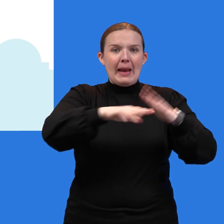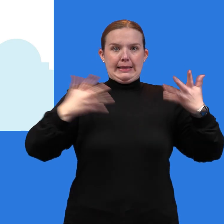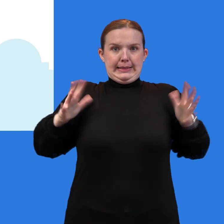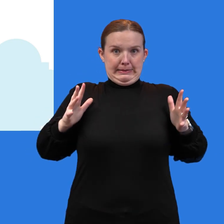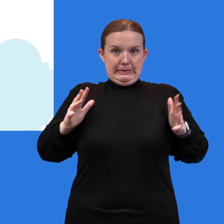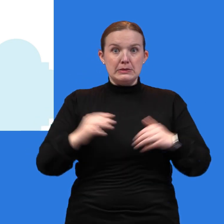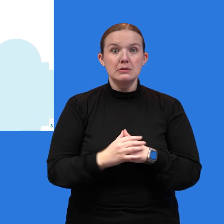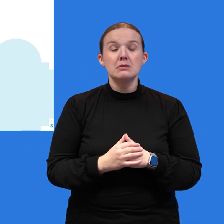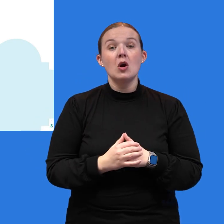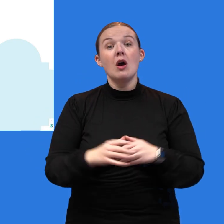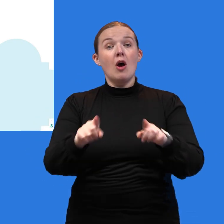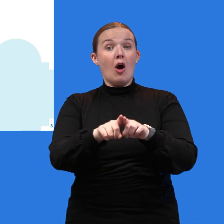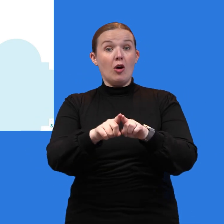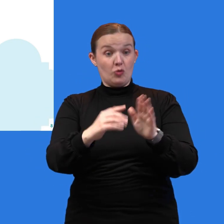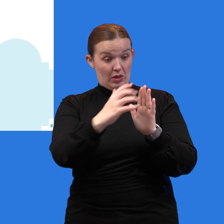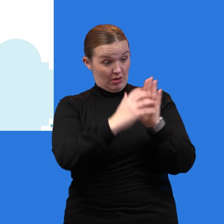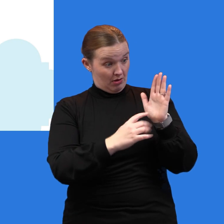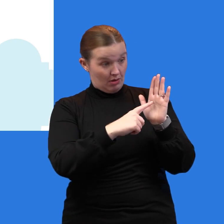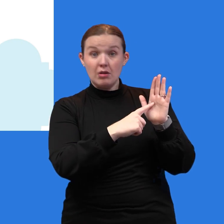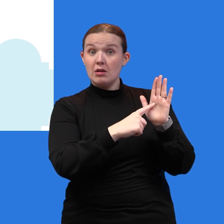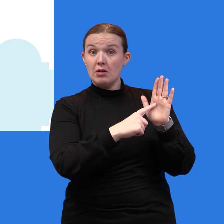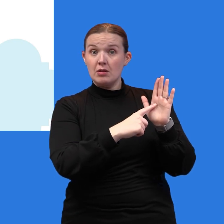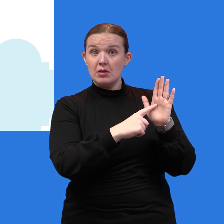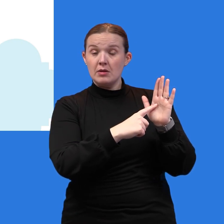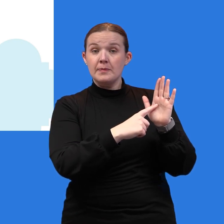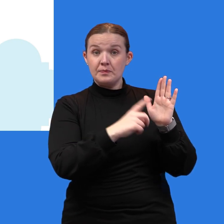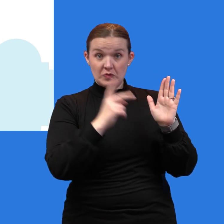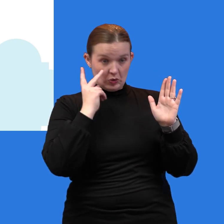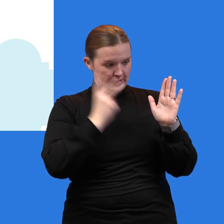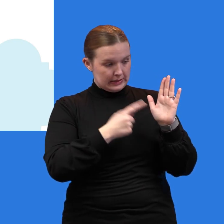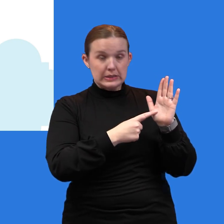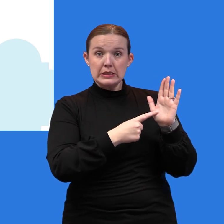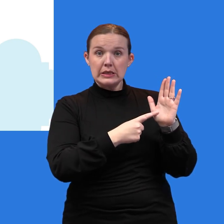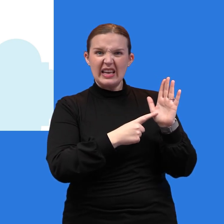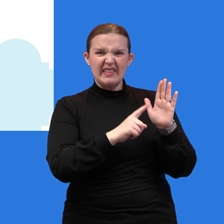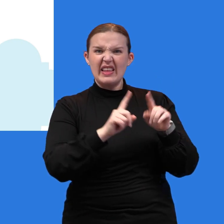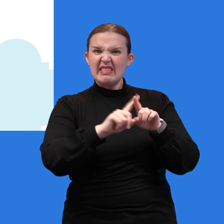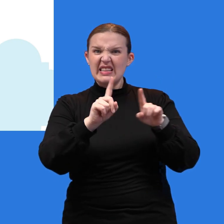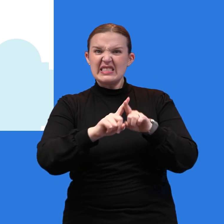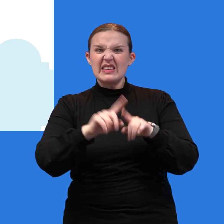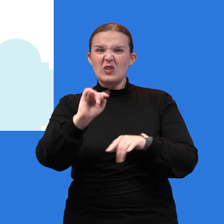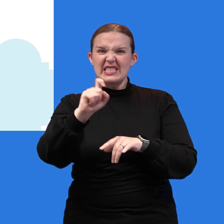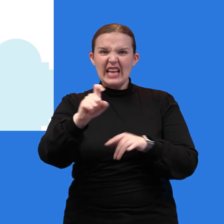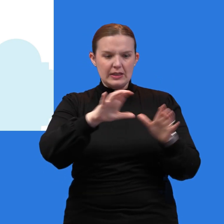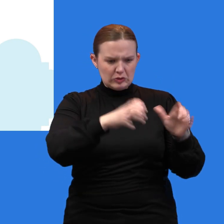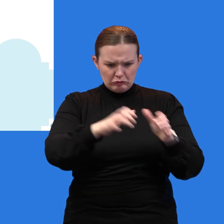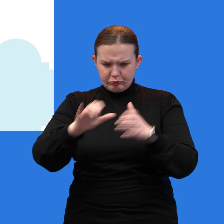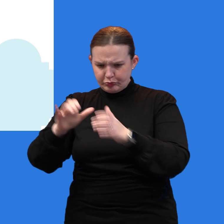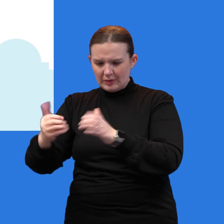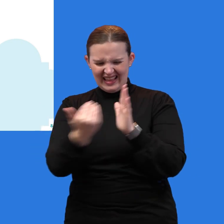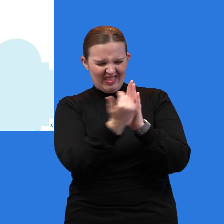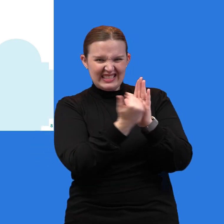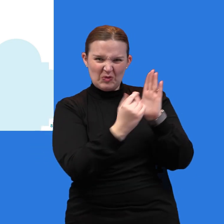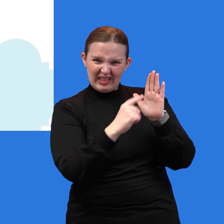Also appearing on the notice of appraised value are whether your taxing units are correct or not. You can see